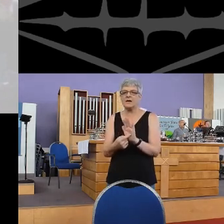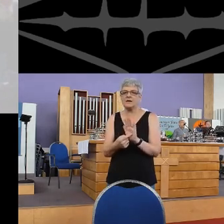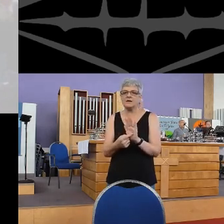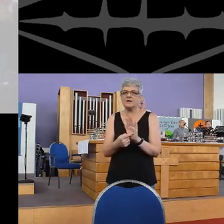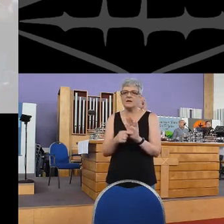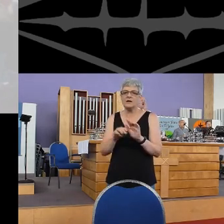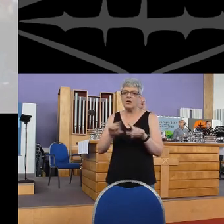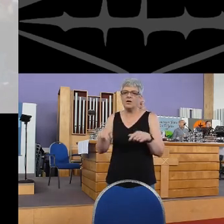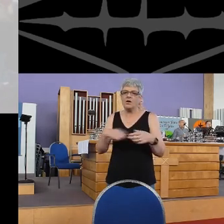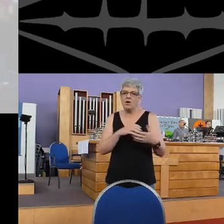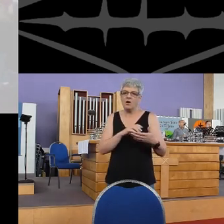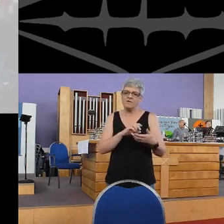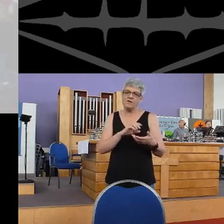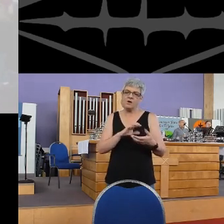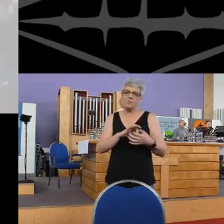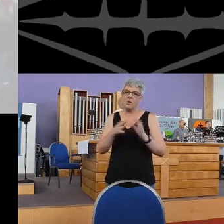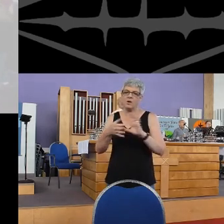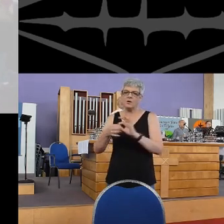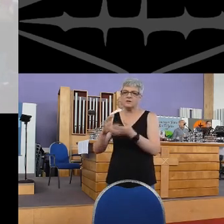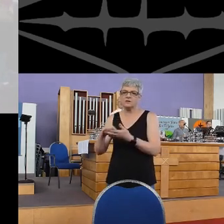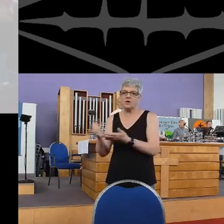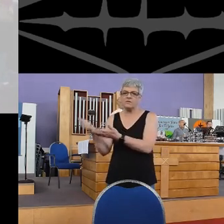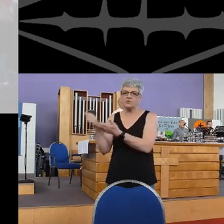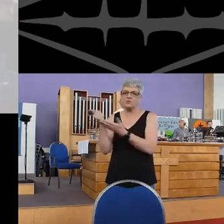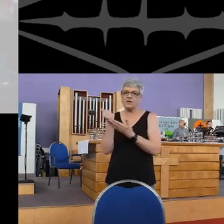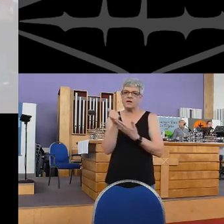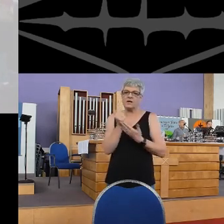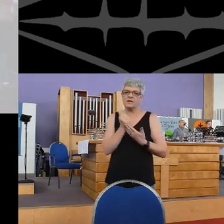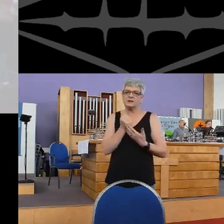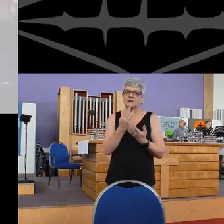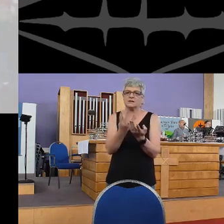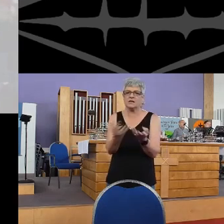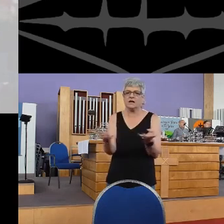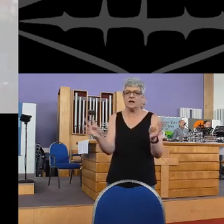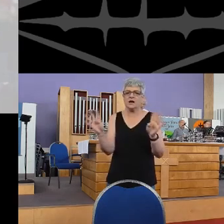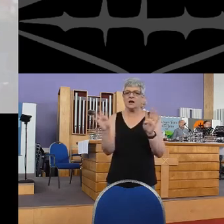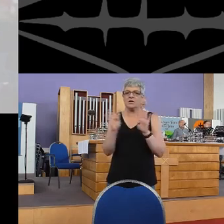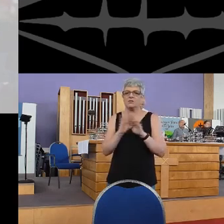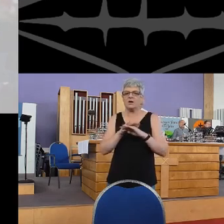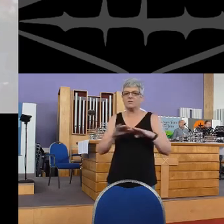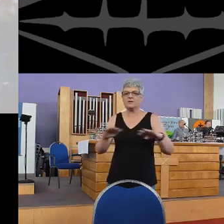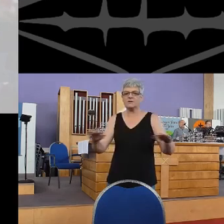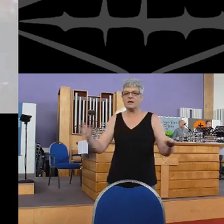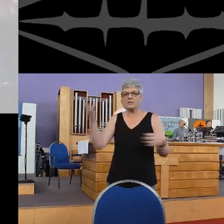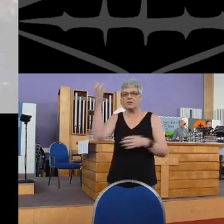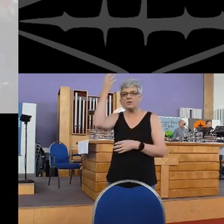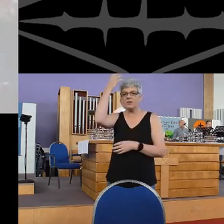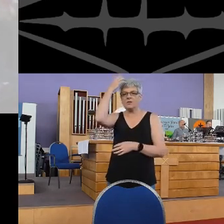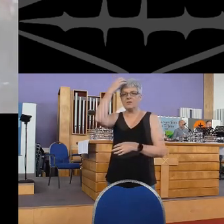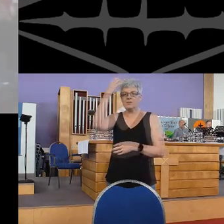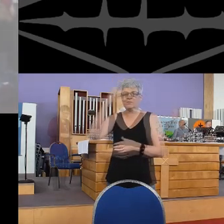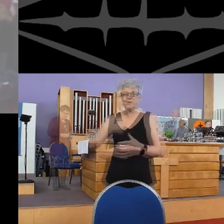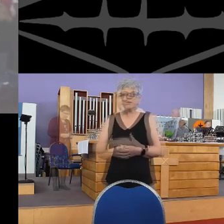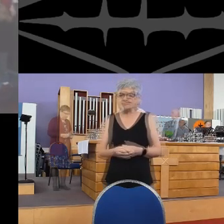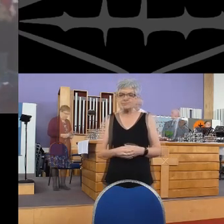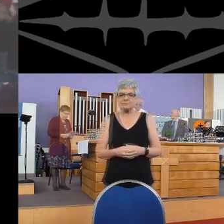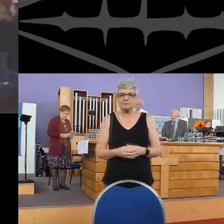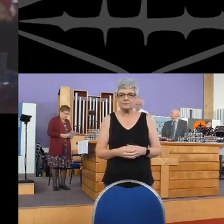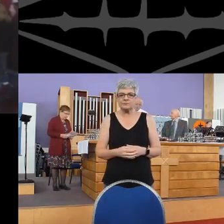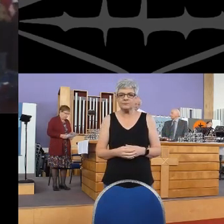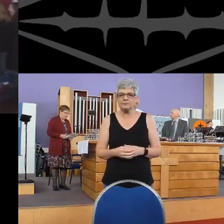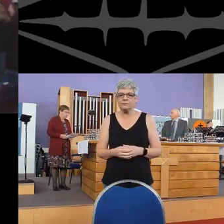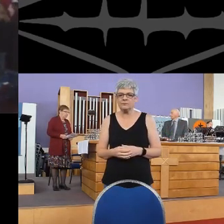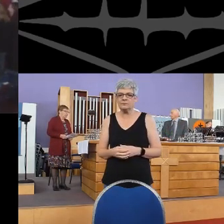sign of our wands of grace Around the table of the